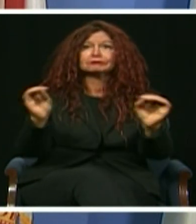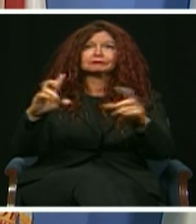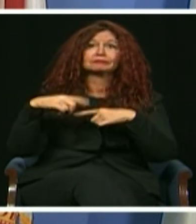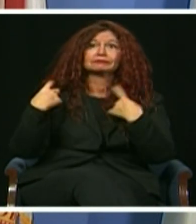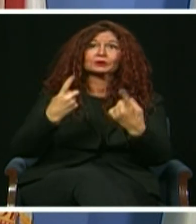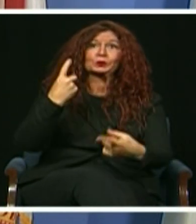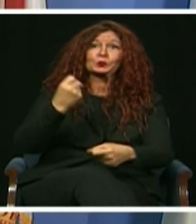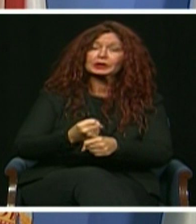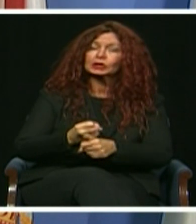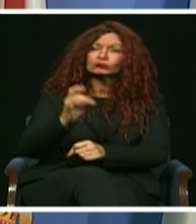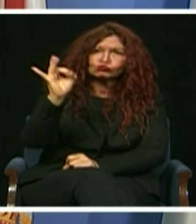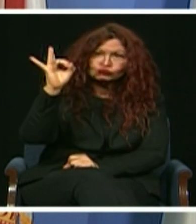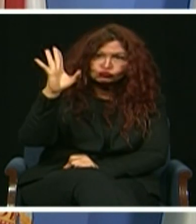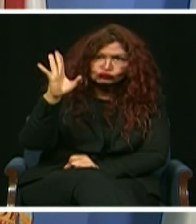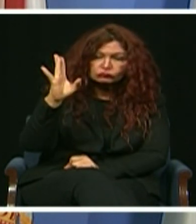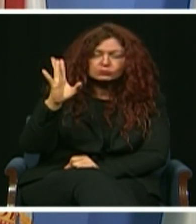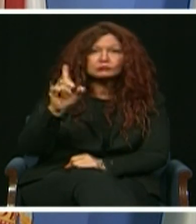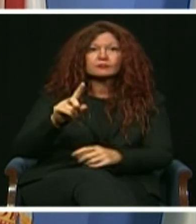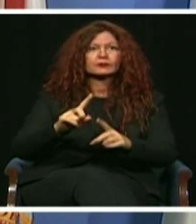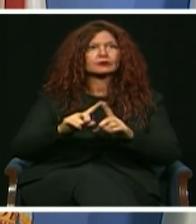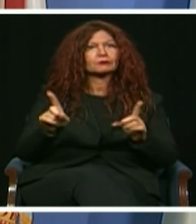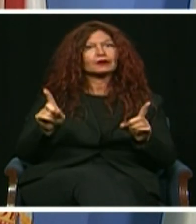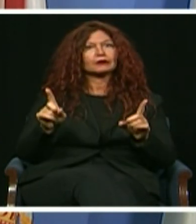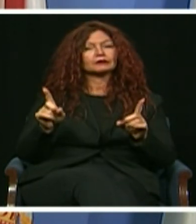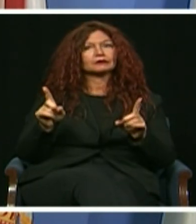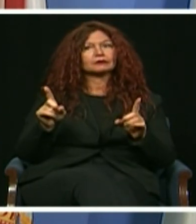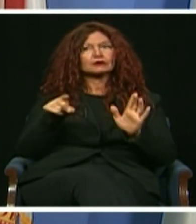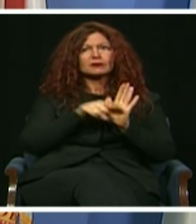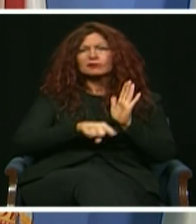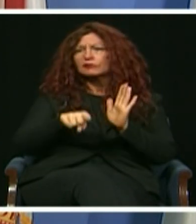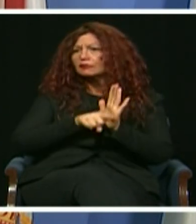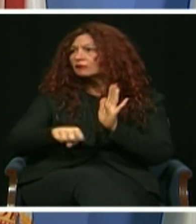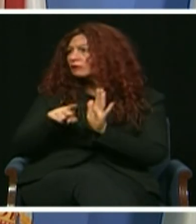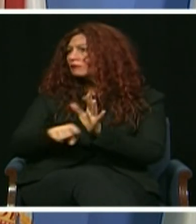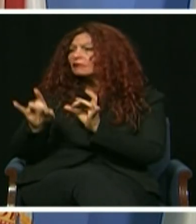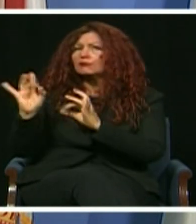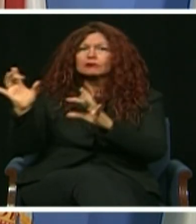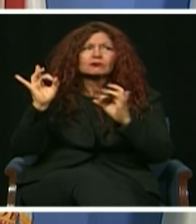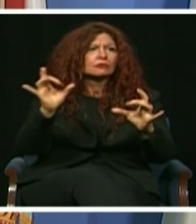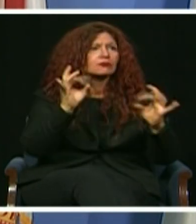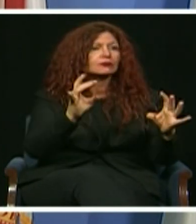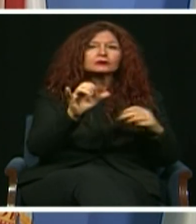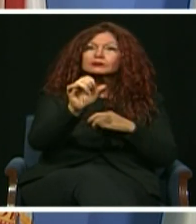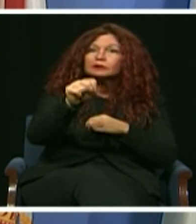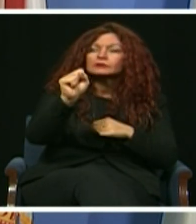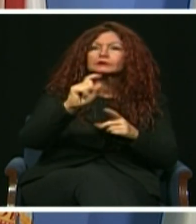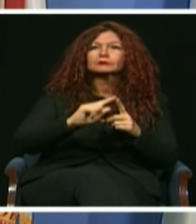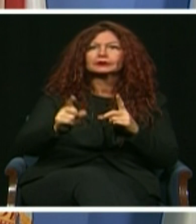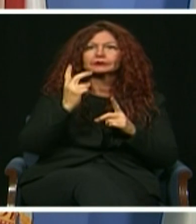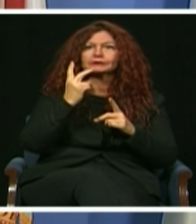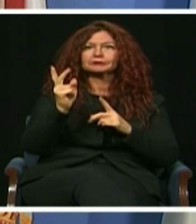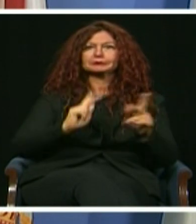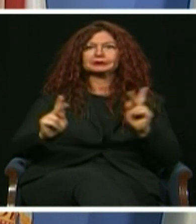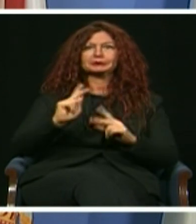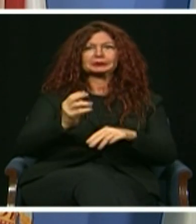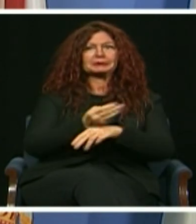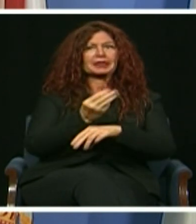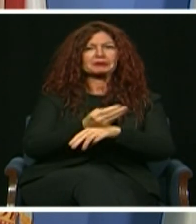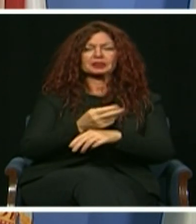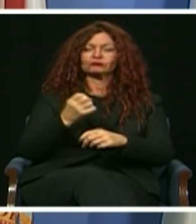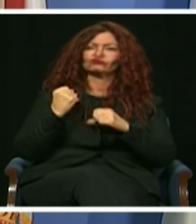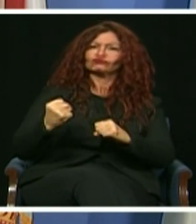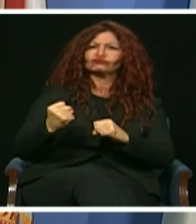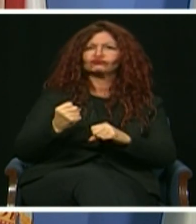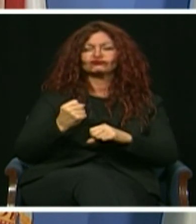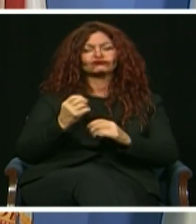seen our community meet this moment with extraordinary strength and great generosity. Our first responders and frontline health